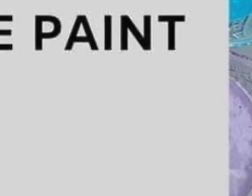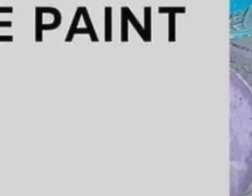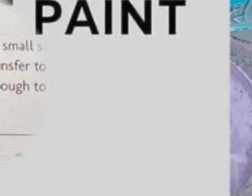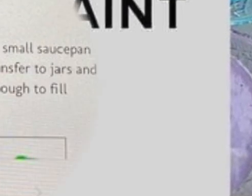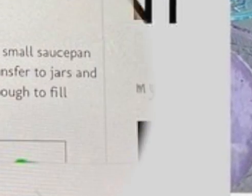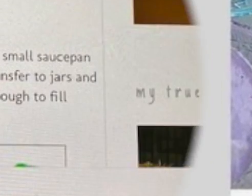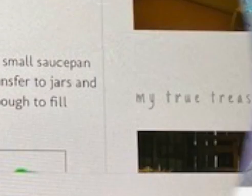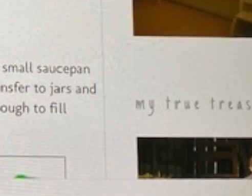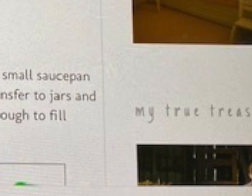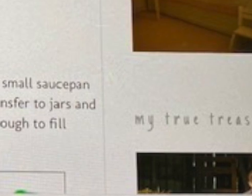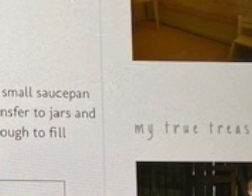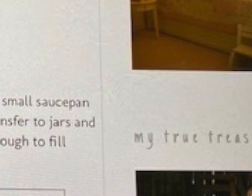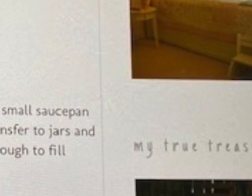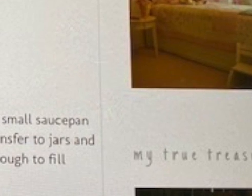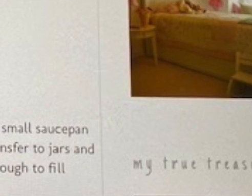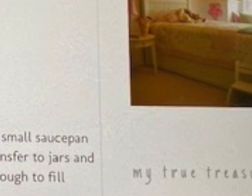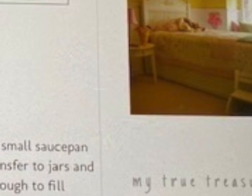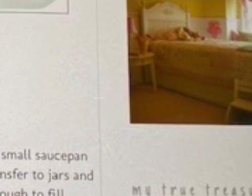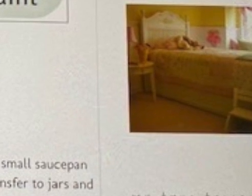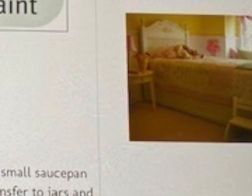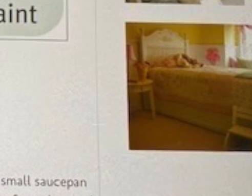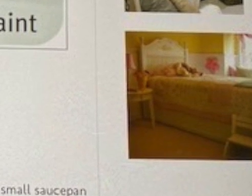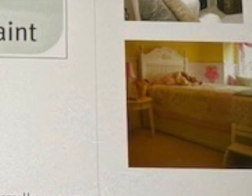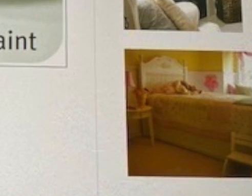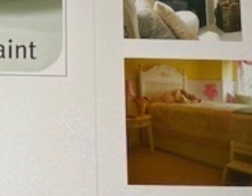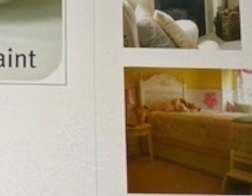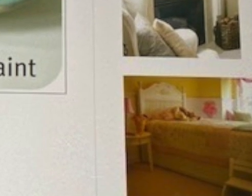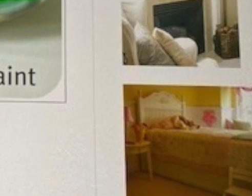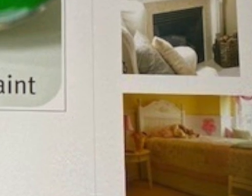END END Thank you.